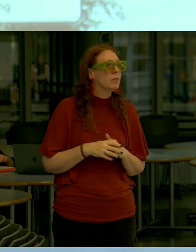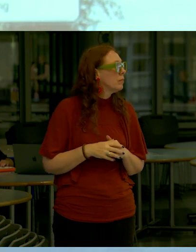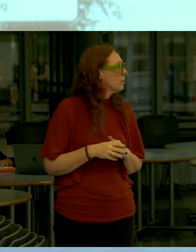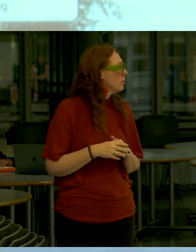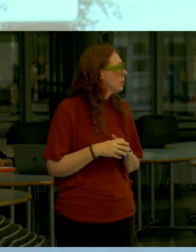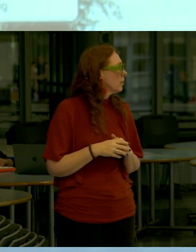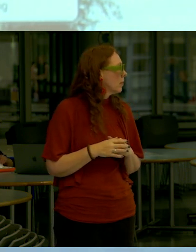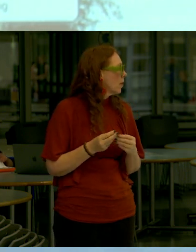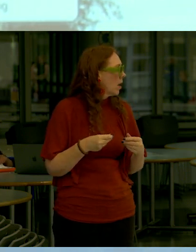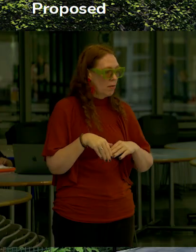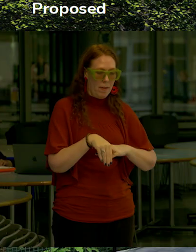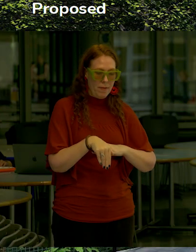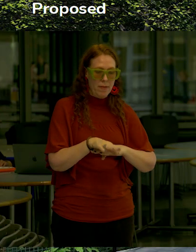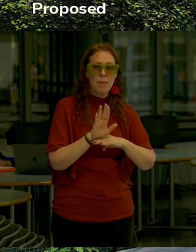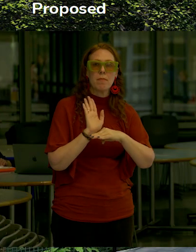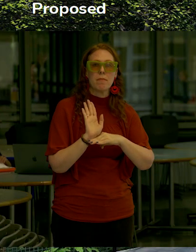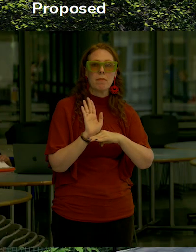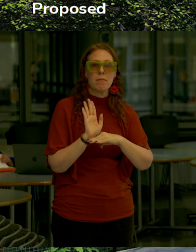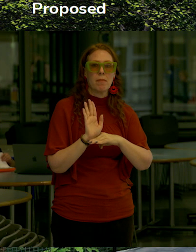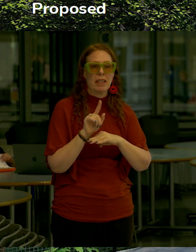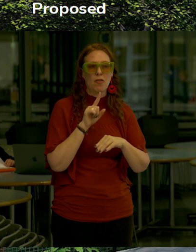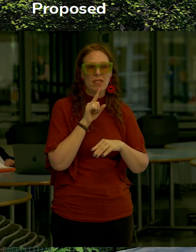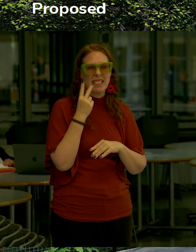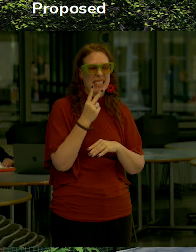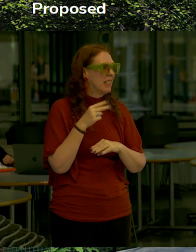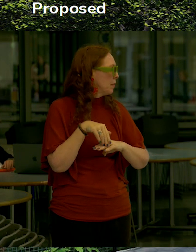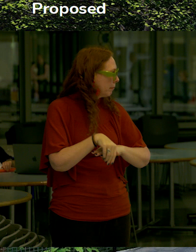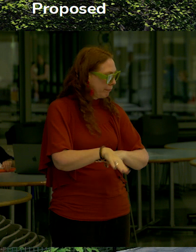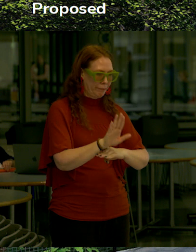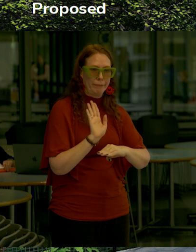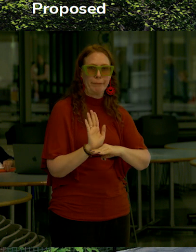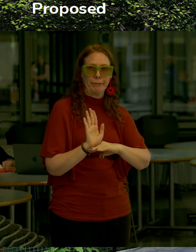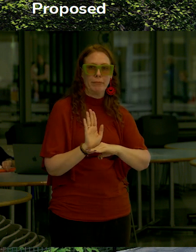up out of the ground in this location you can't really see it but it's right there